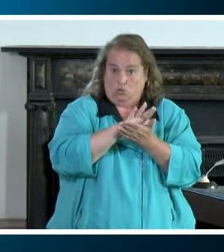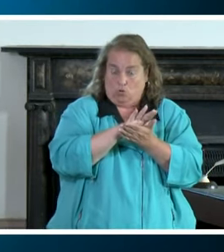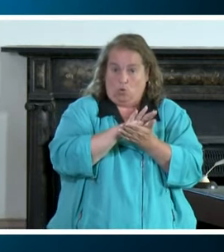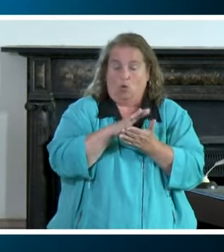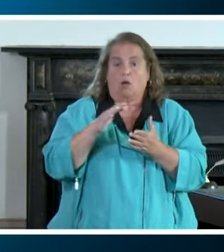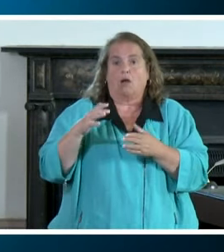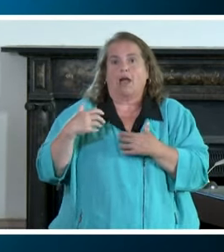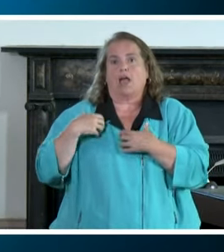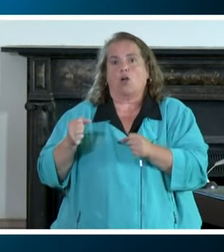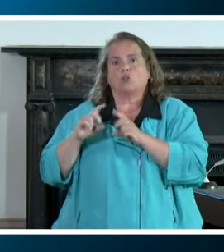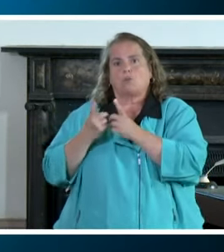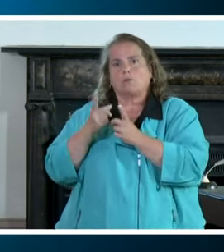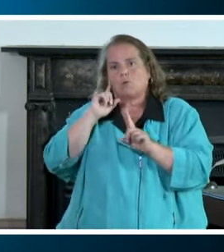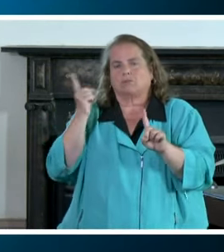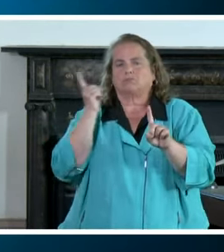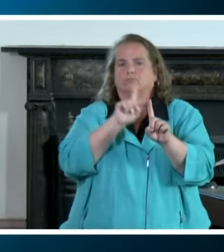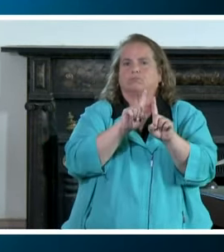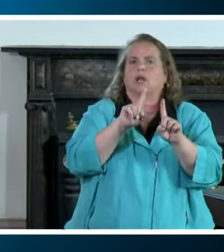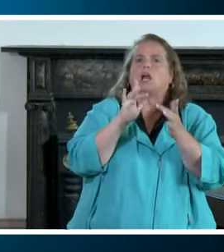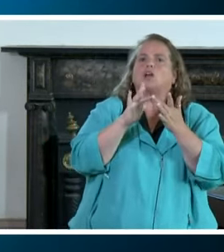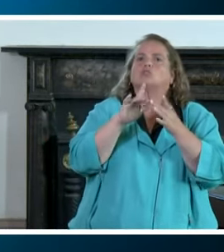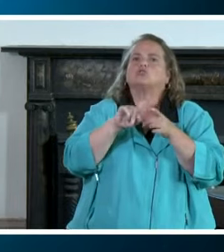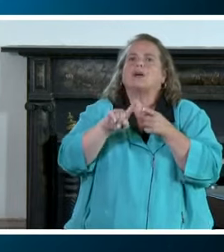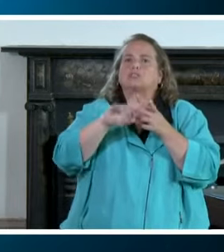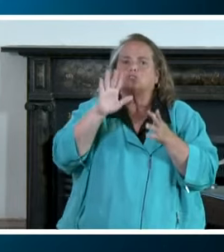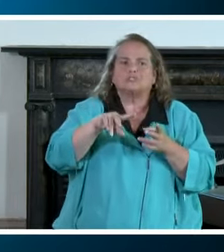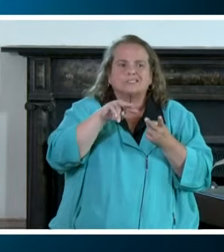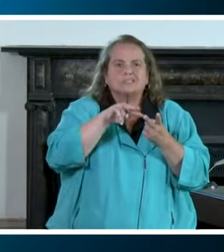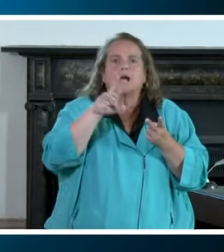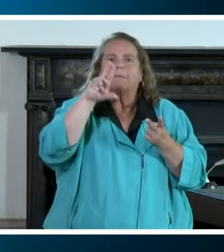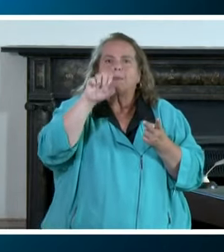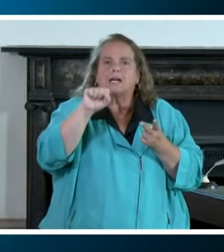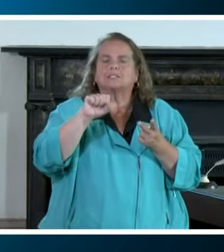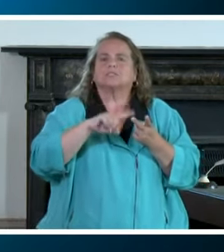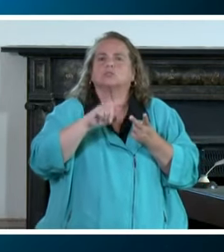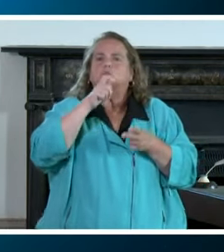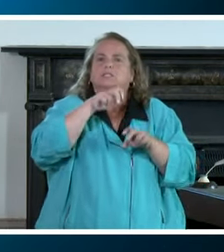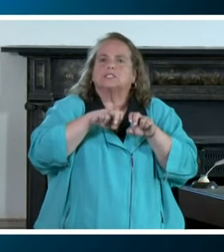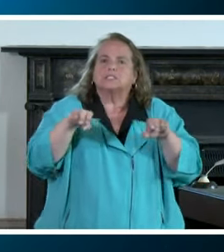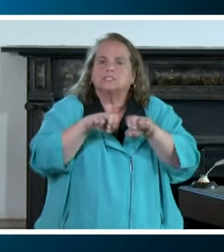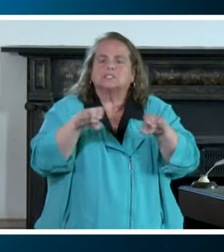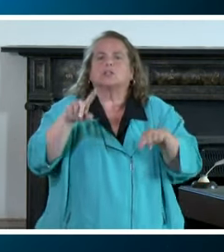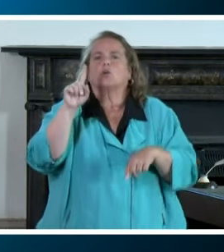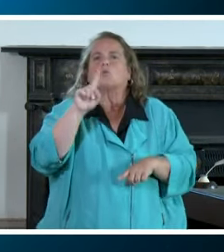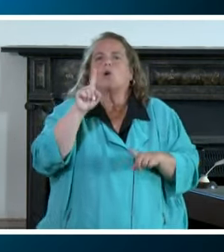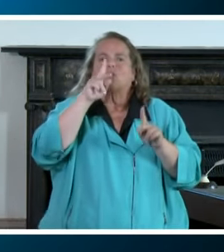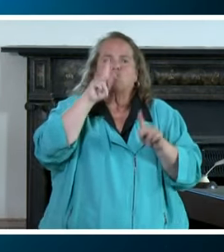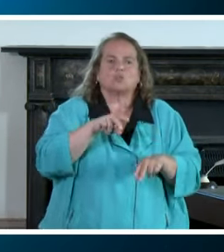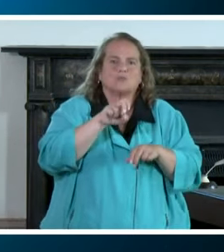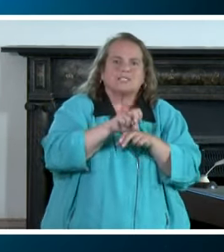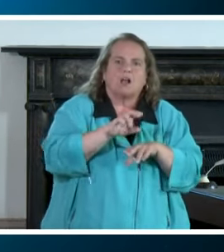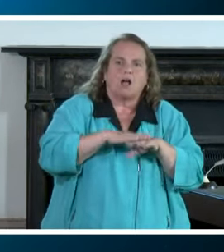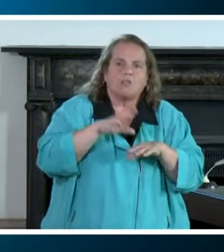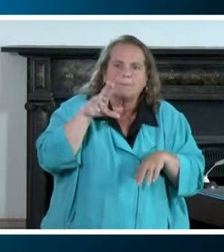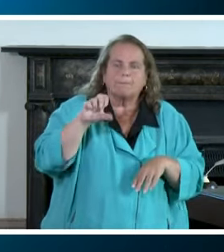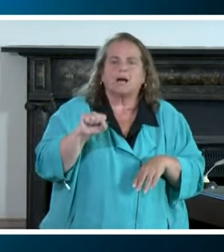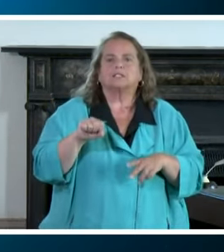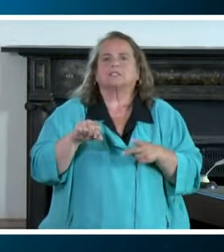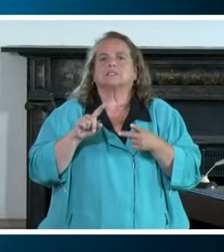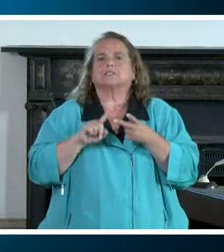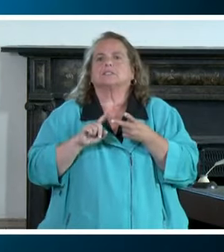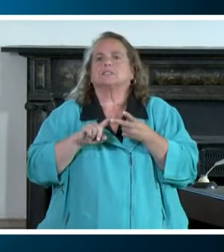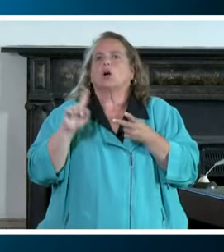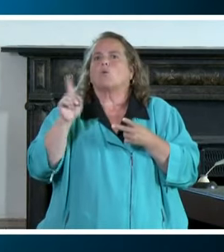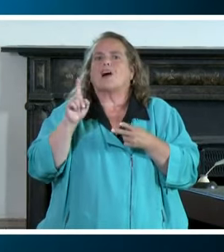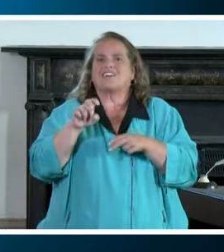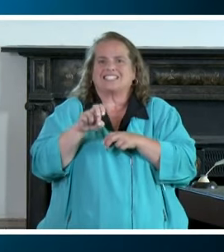and contact tracers will need to look at bus manifests will need to determine where kevin was sitting on the bus what